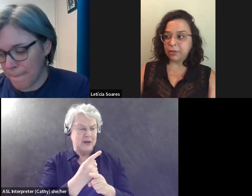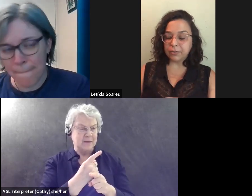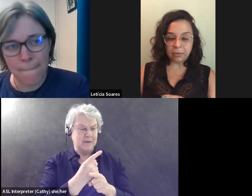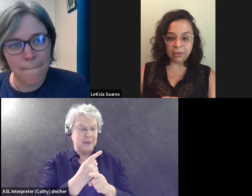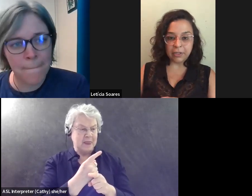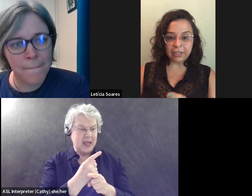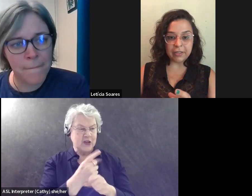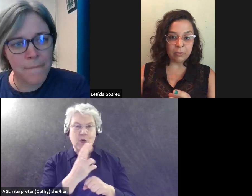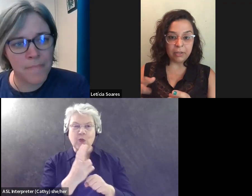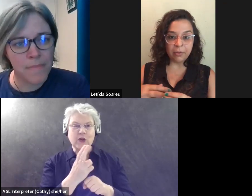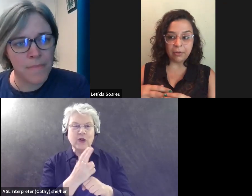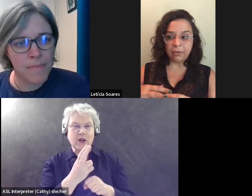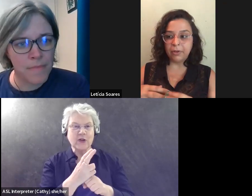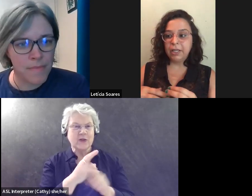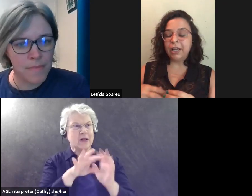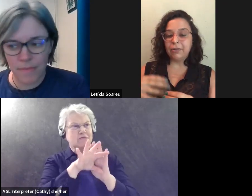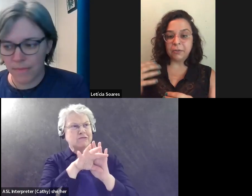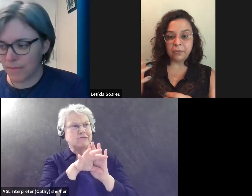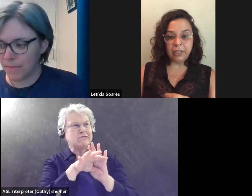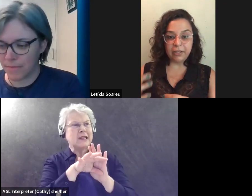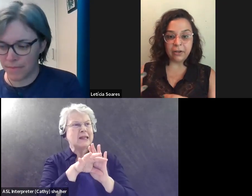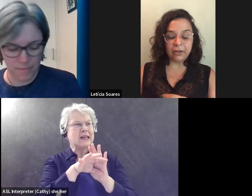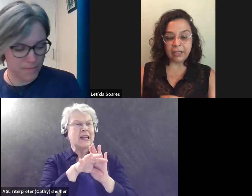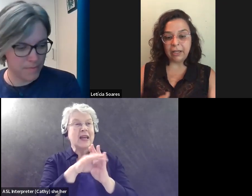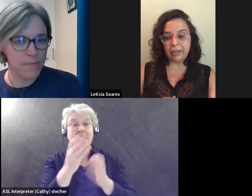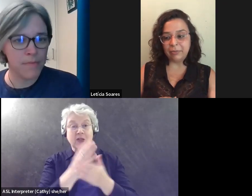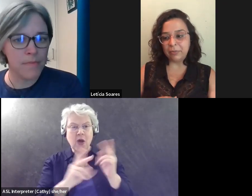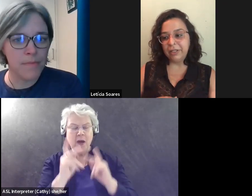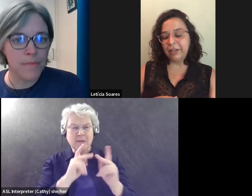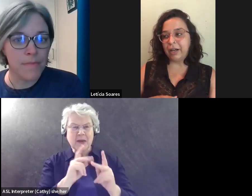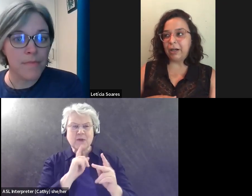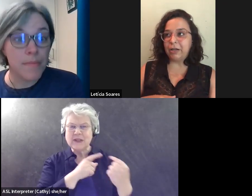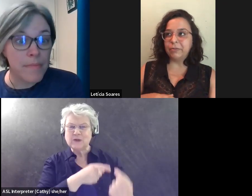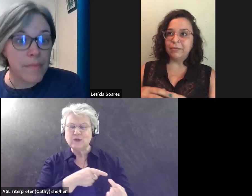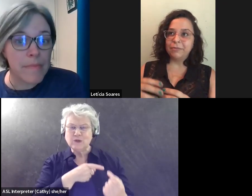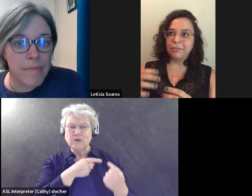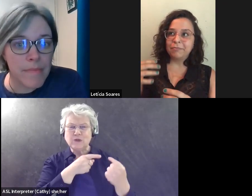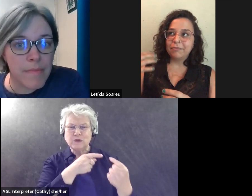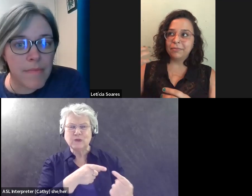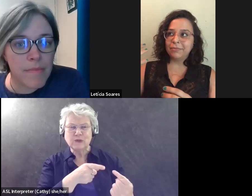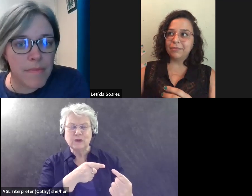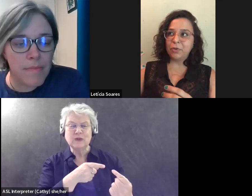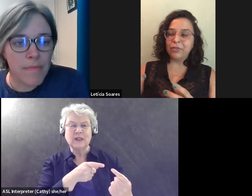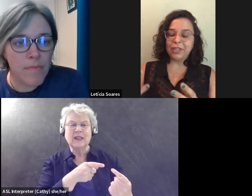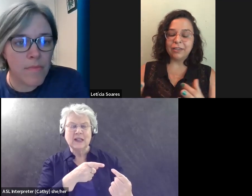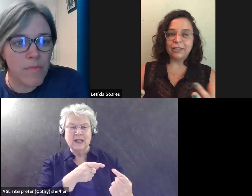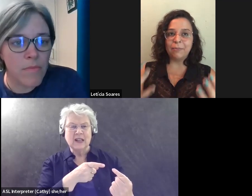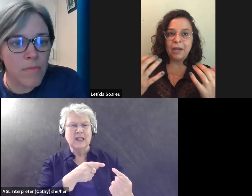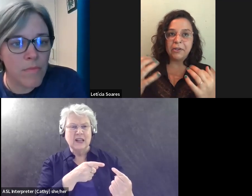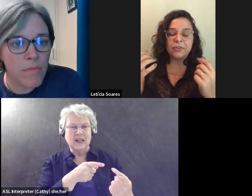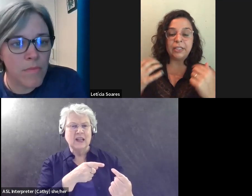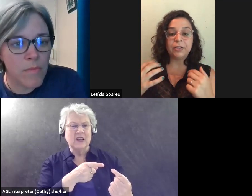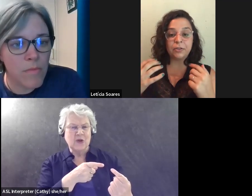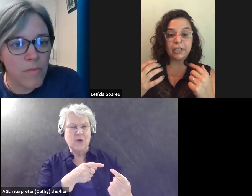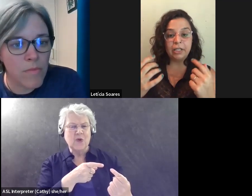binoculars for birding. Some people have a really hard time with the,